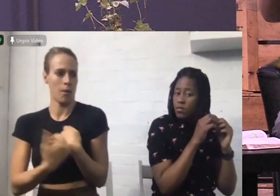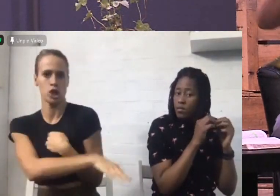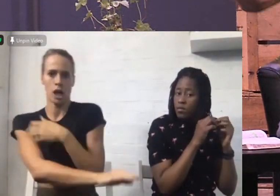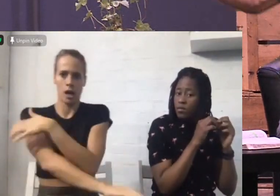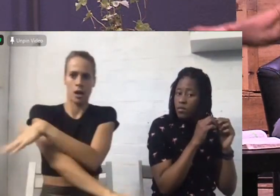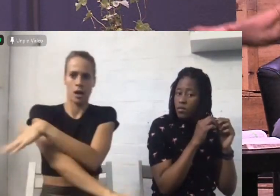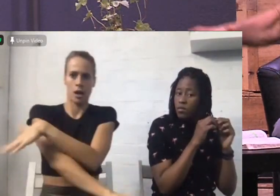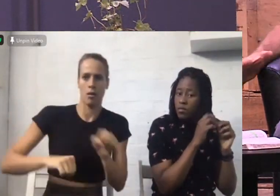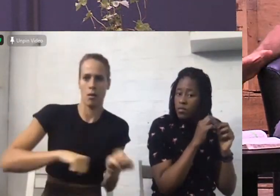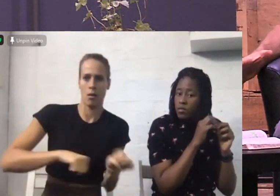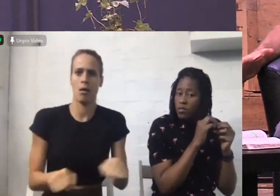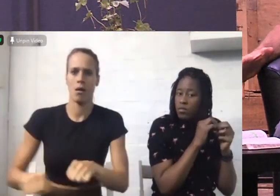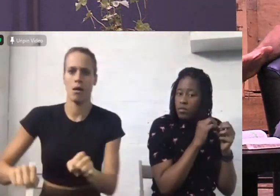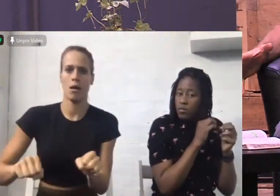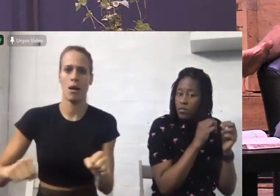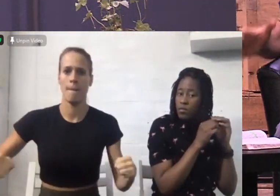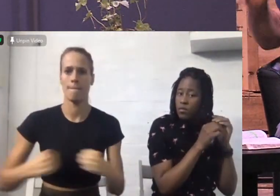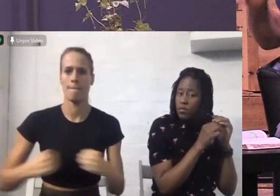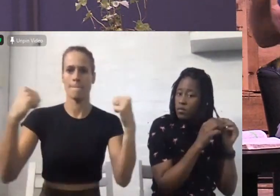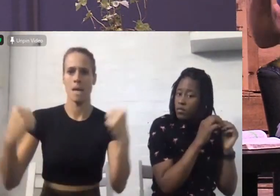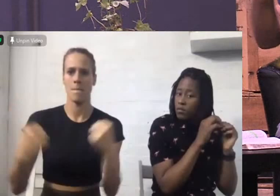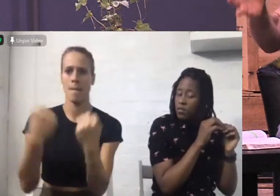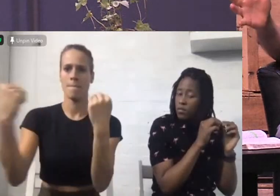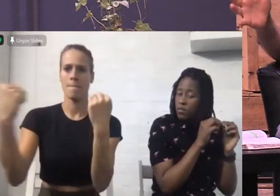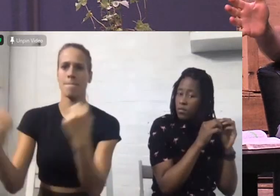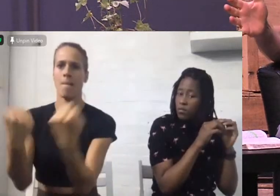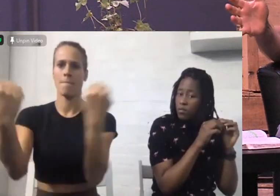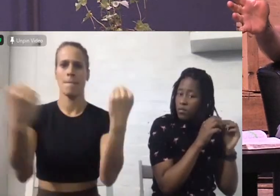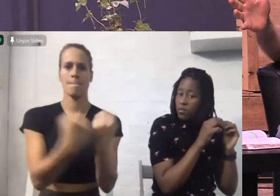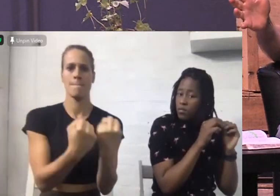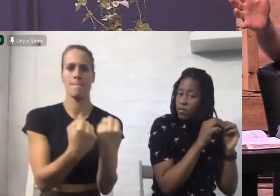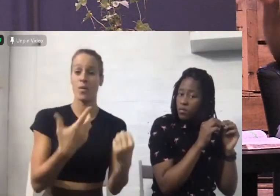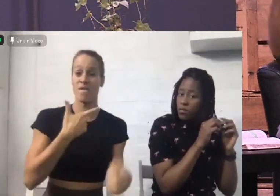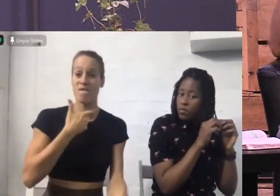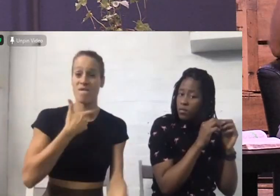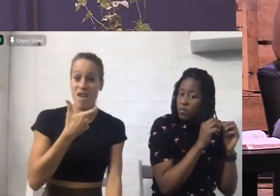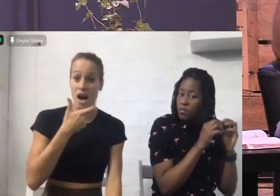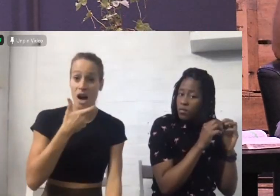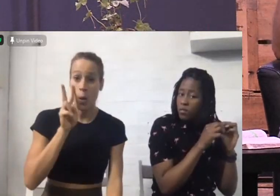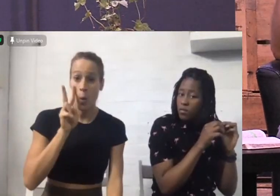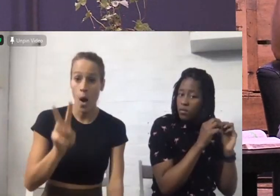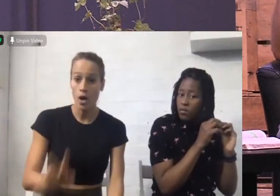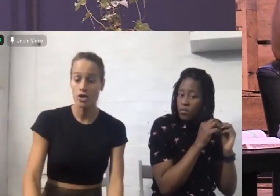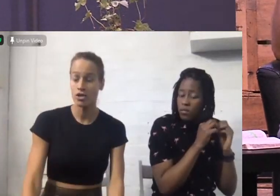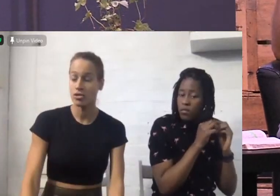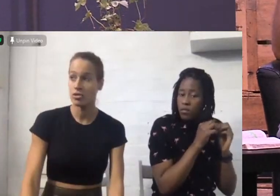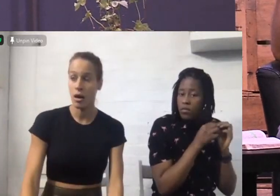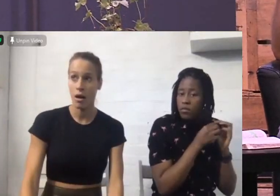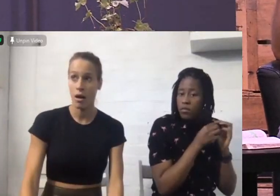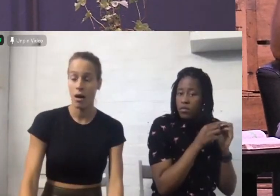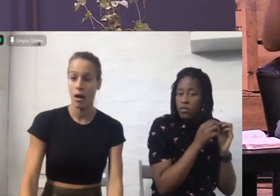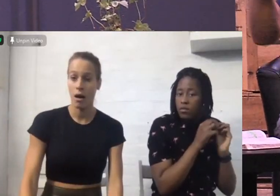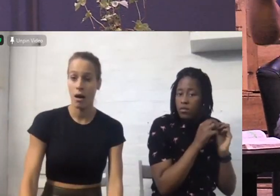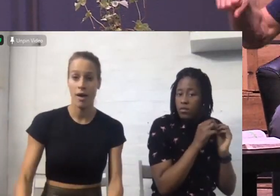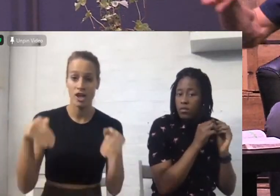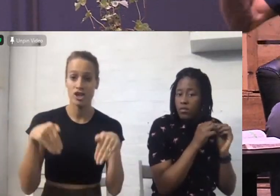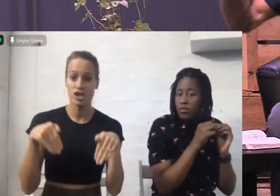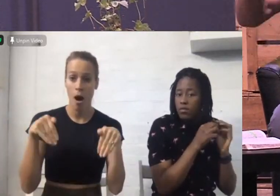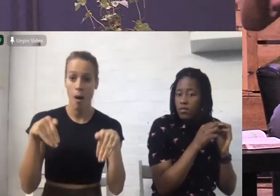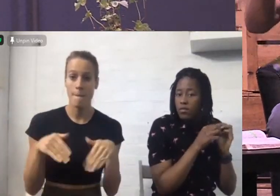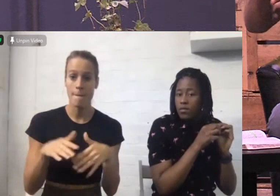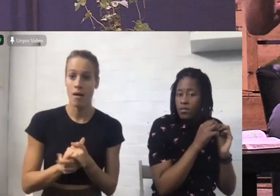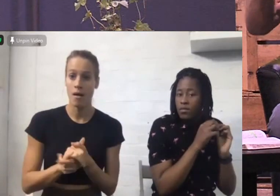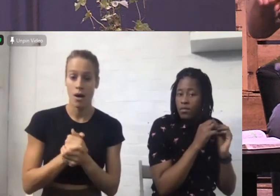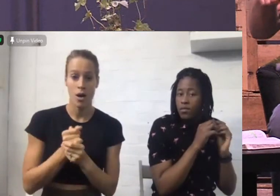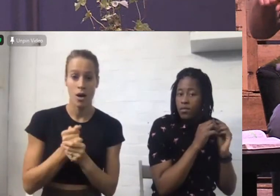bumping into each other it was so funny you know it was like it was like in the shop you know they got